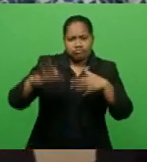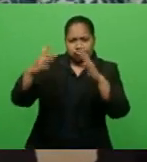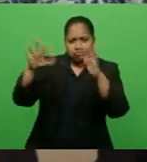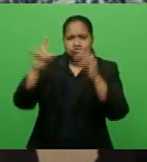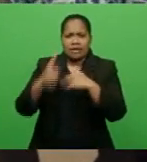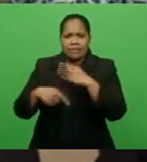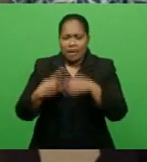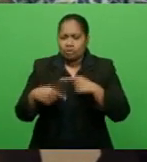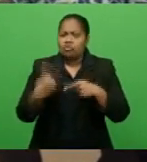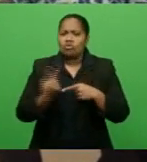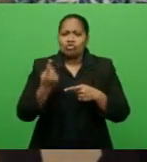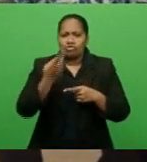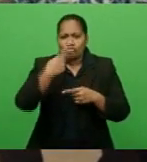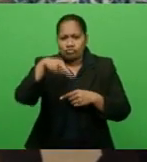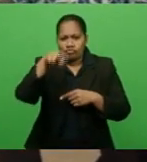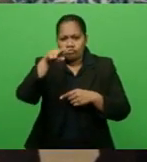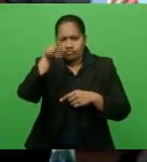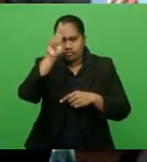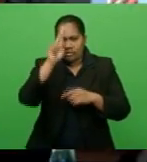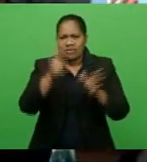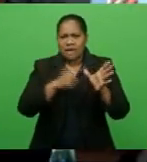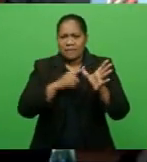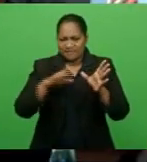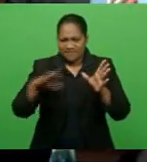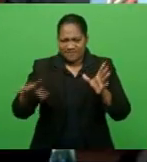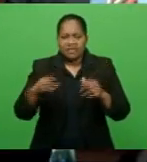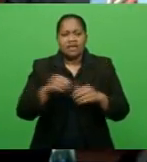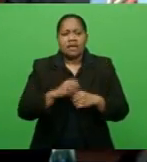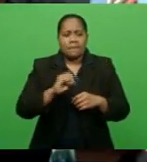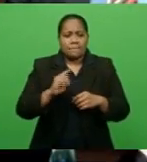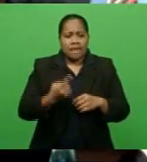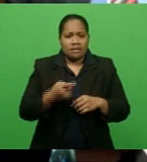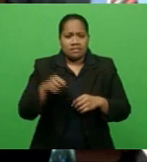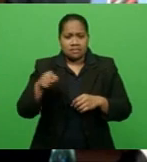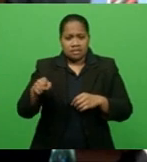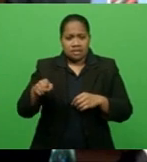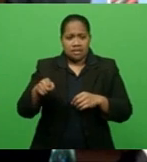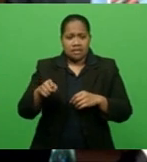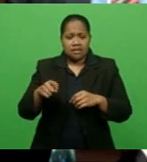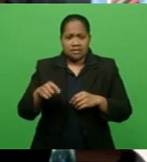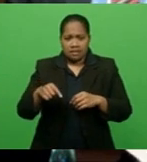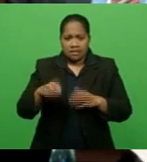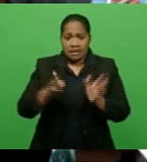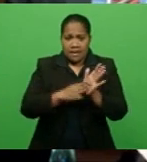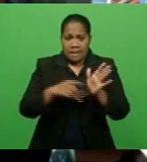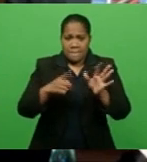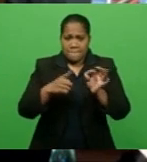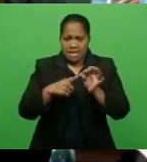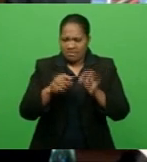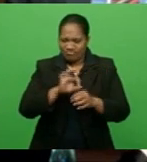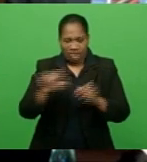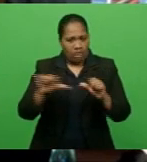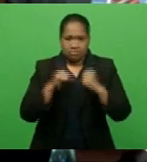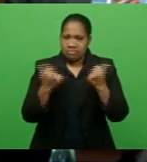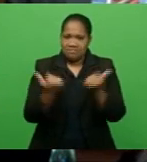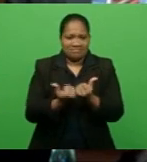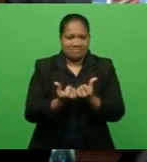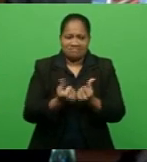Thakumbau as the new president. But fellow MP, Nico Nawai Kula, does not seem to agree. You know,